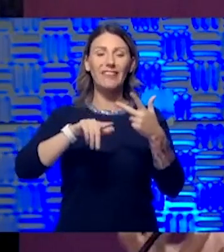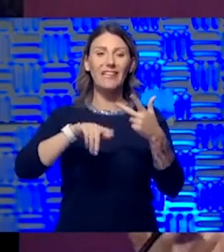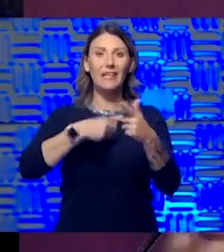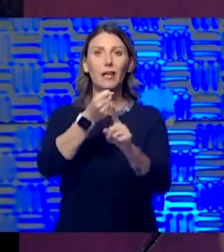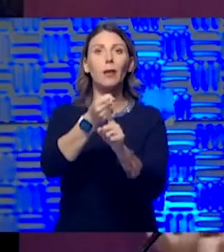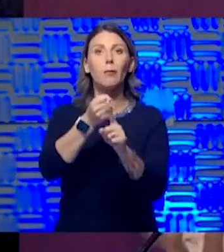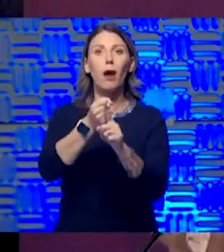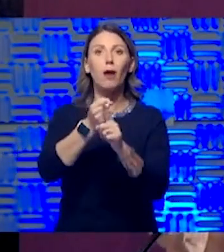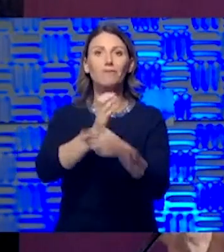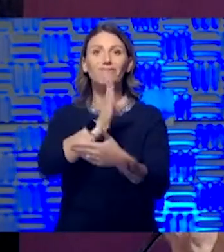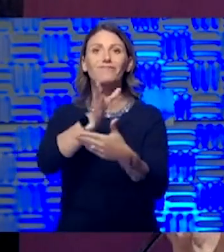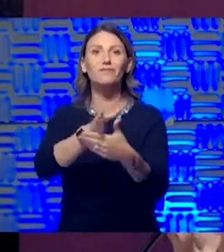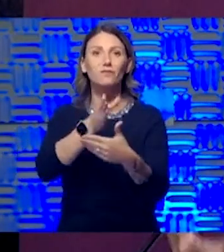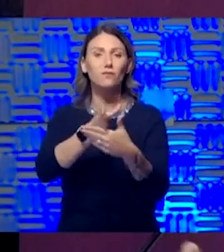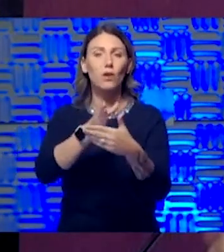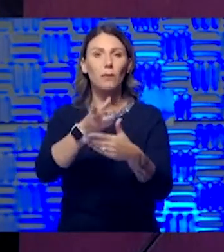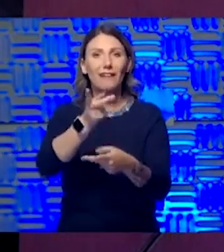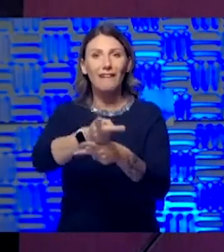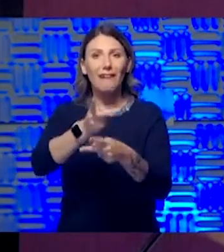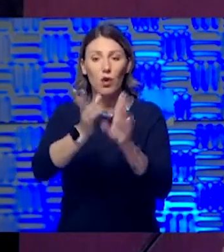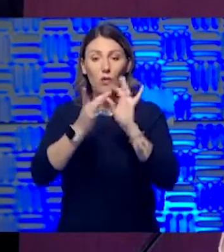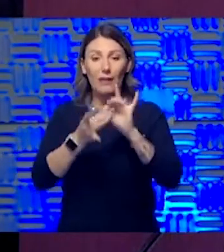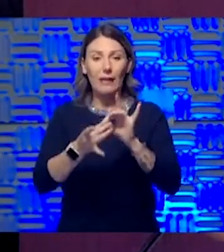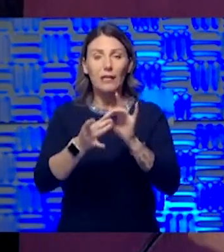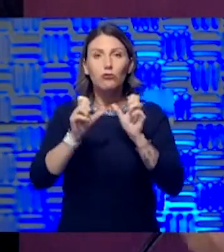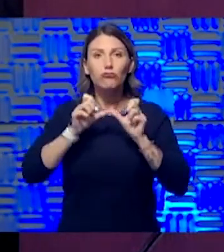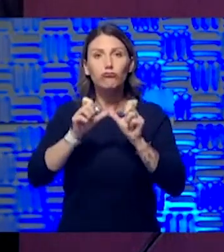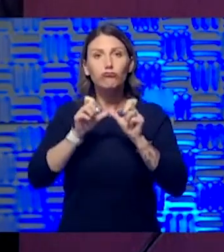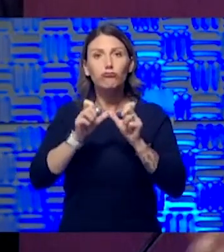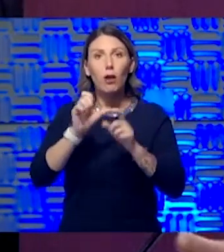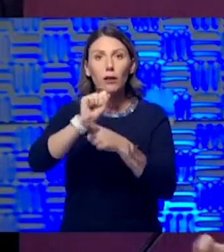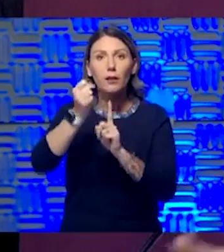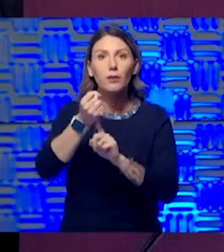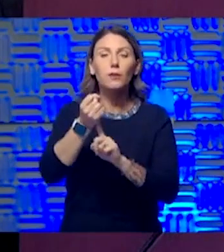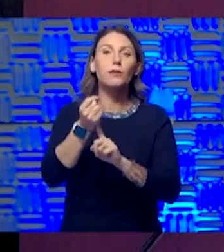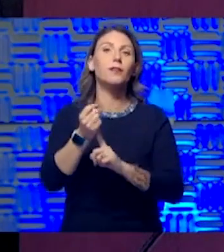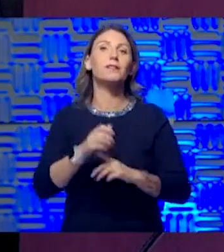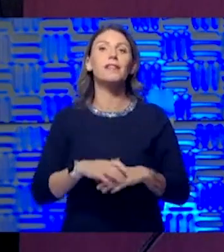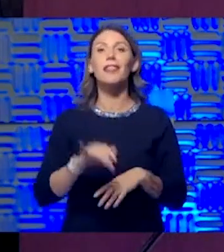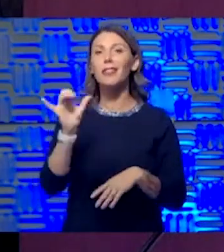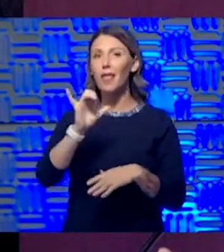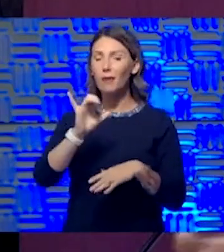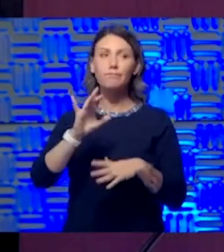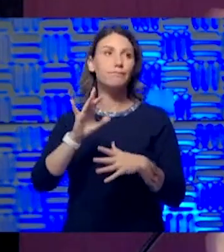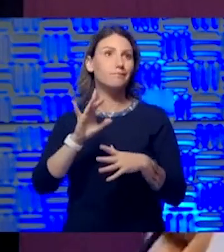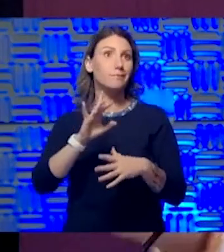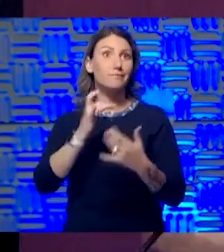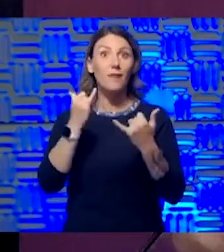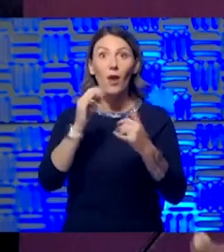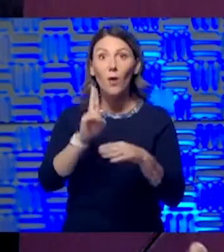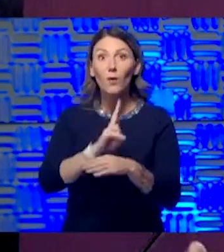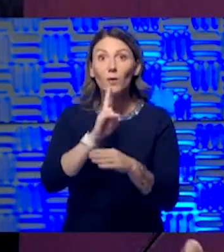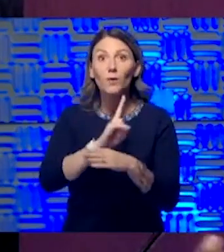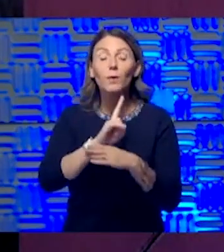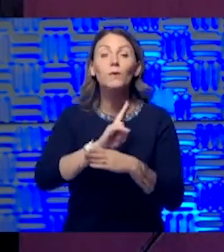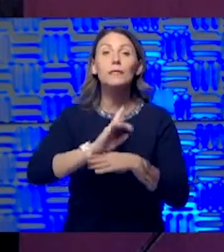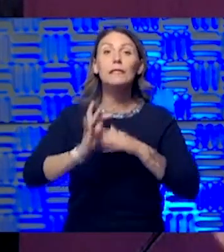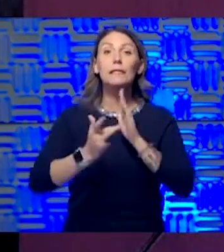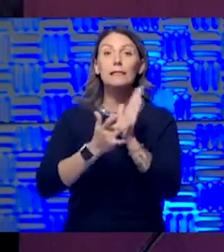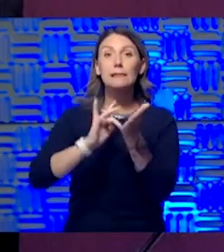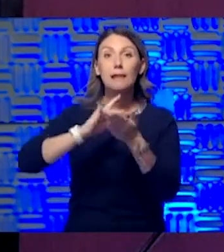care on chronic conditions. So we've all had to do a fair degree of telemedicine. And my colleagues in the various